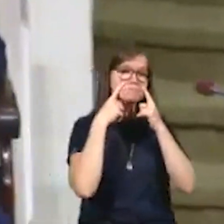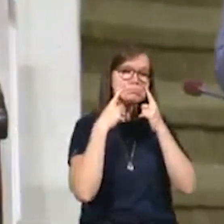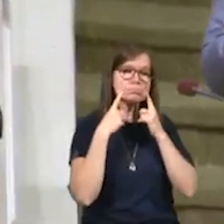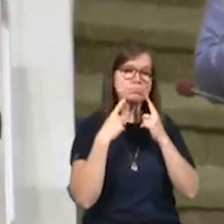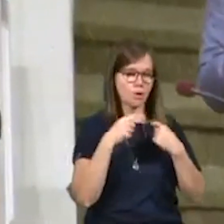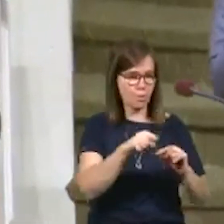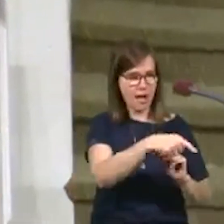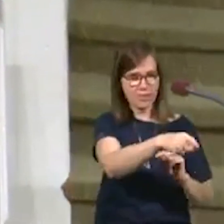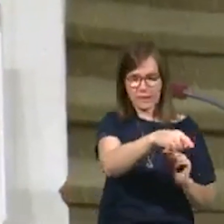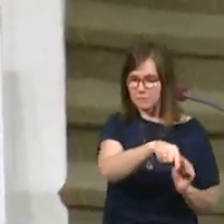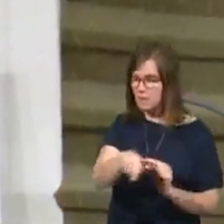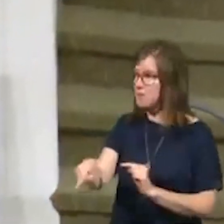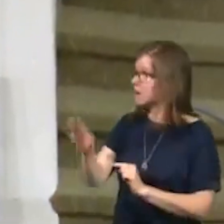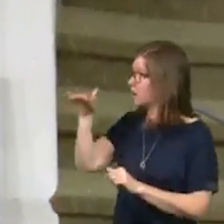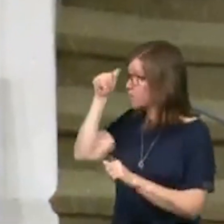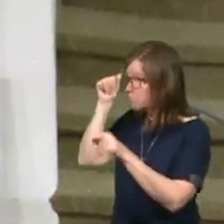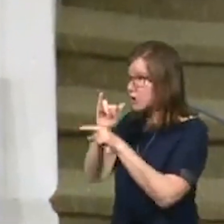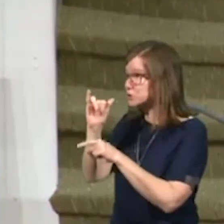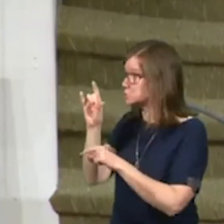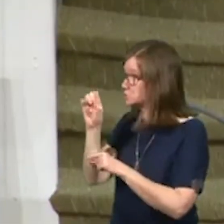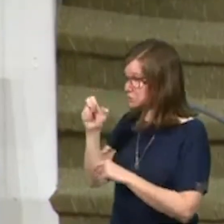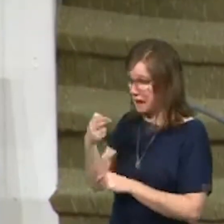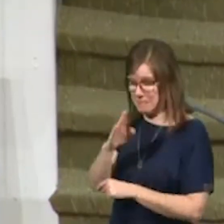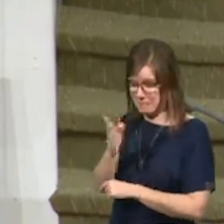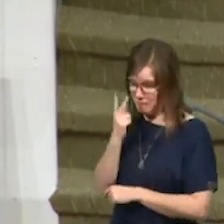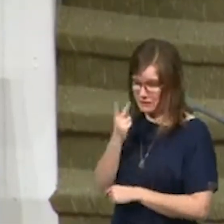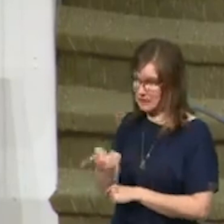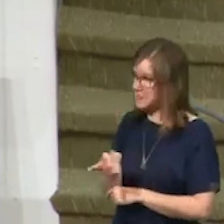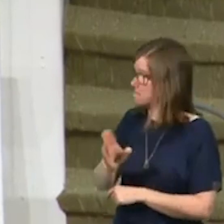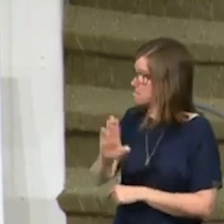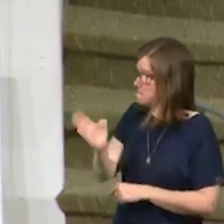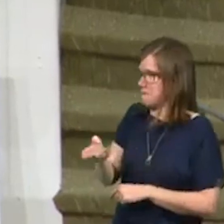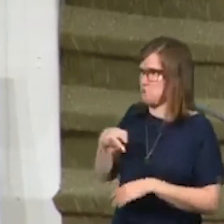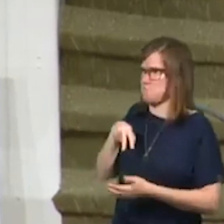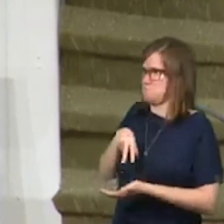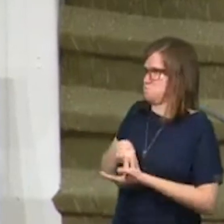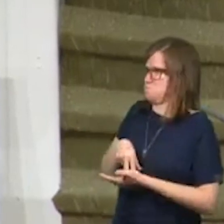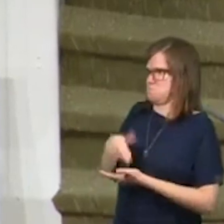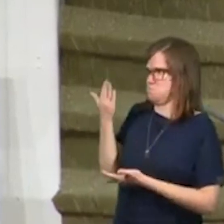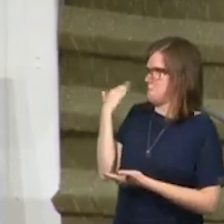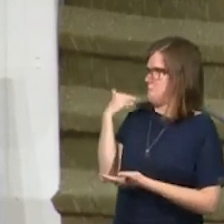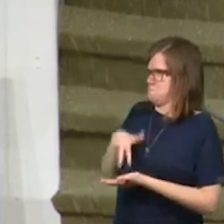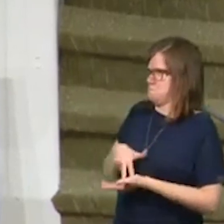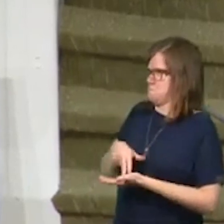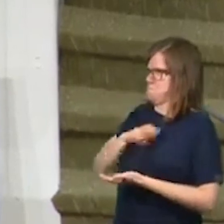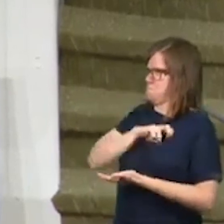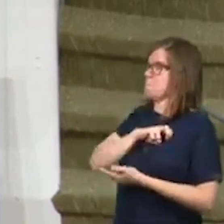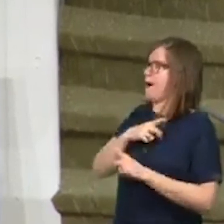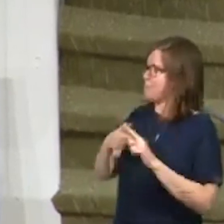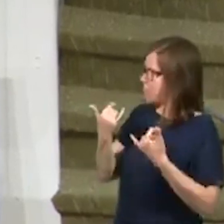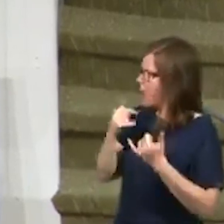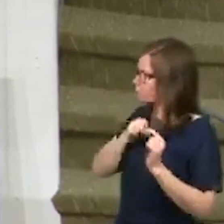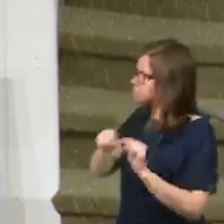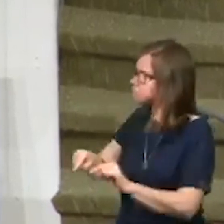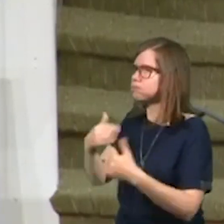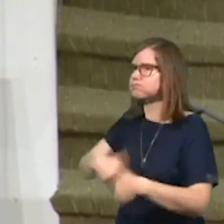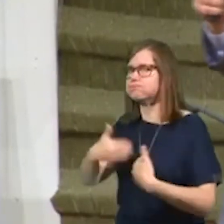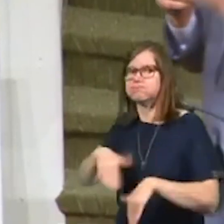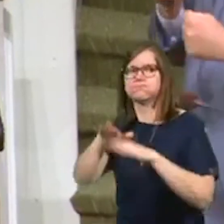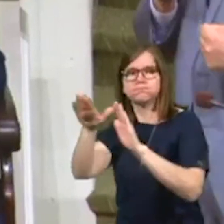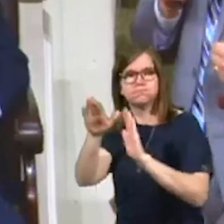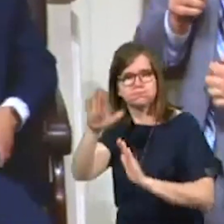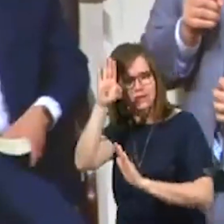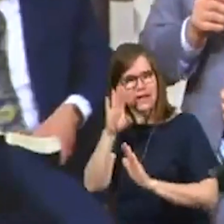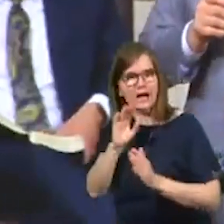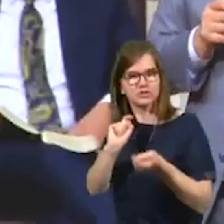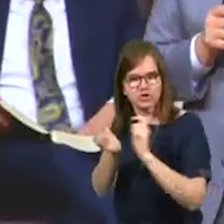the altar. Craig came to me and he said, I've never seen those two guys. They've never moved before. They've never gone to the altar before, but they went today, man, that is awesome. God's doing something in